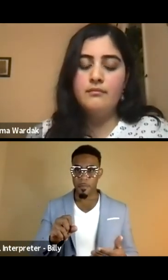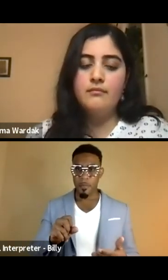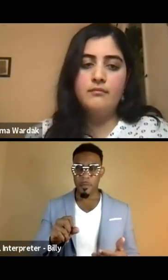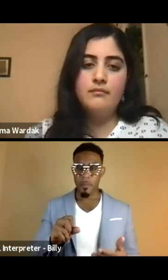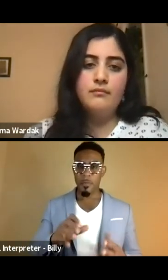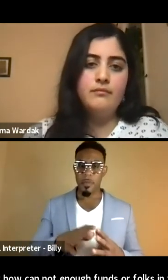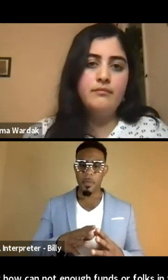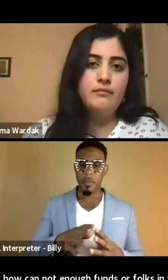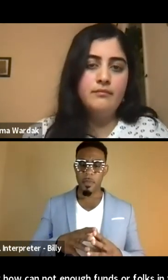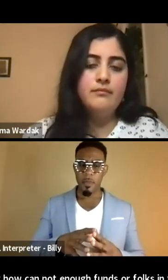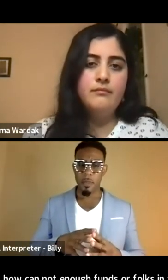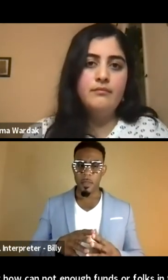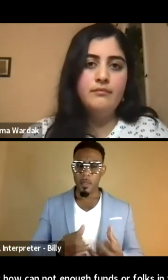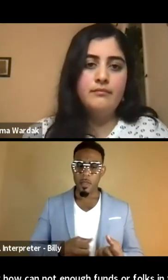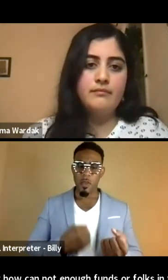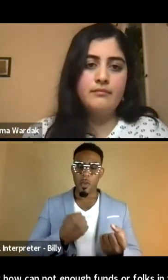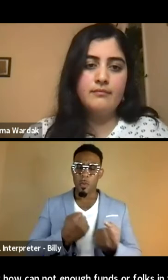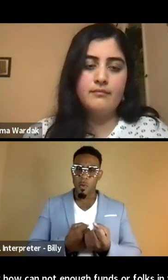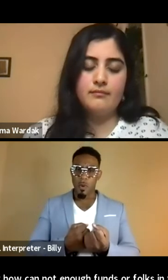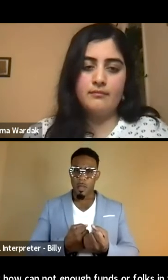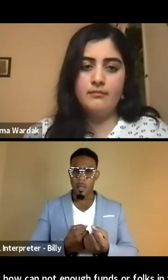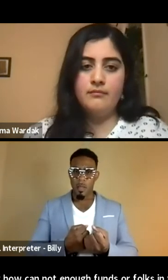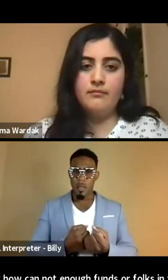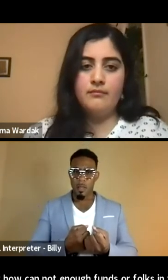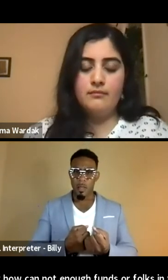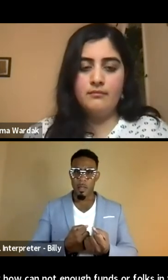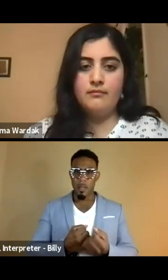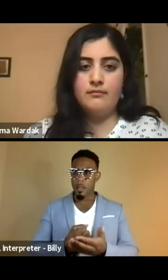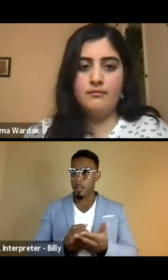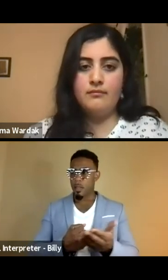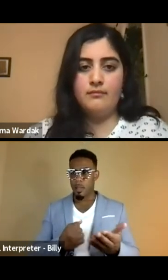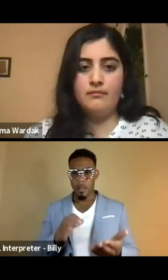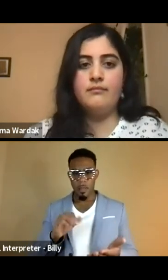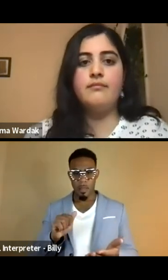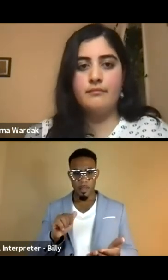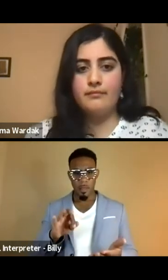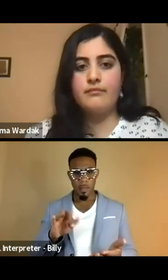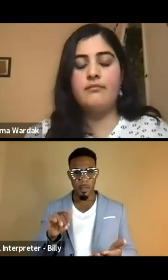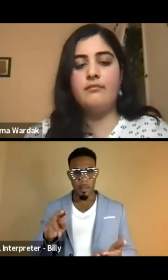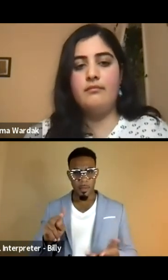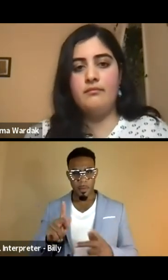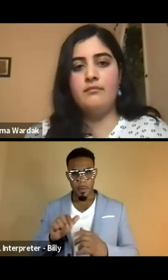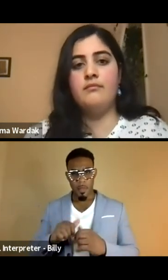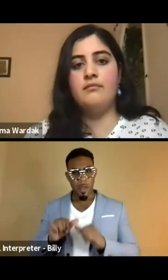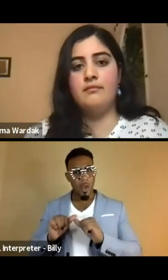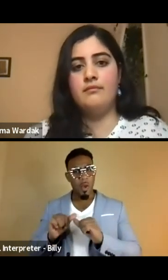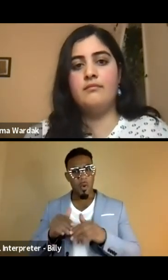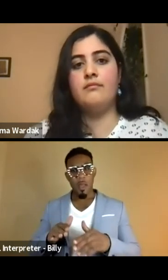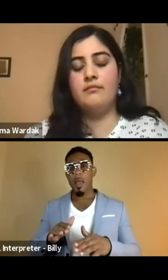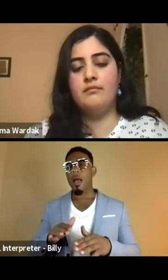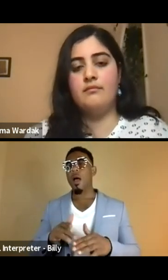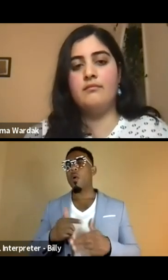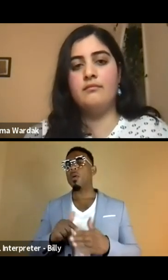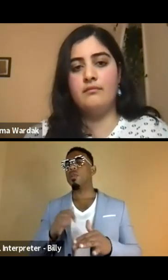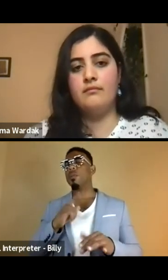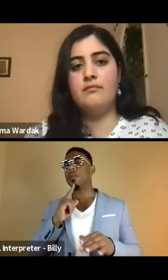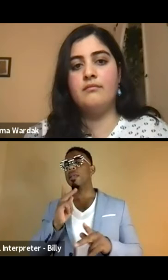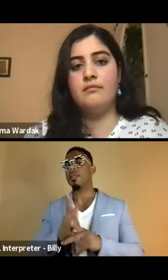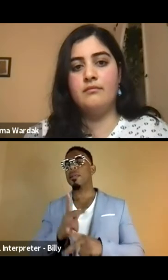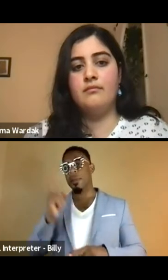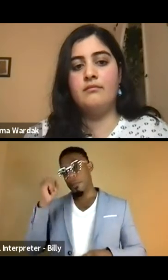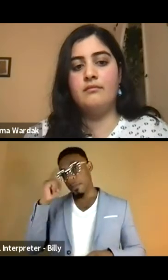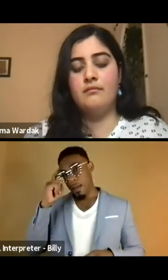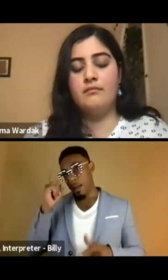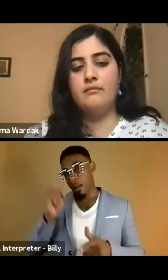uh, support upon people in an ongoing way, uh, how, what should we be keeping in